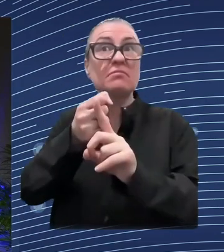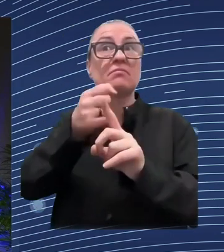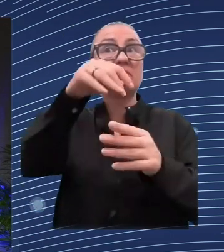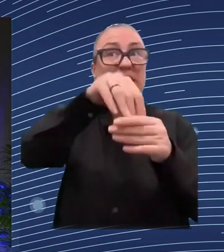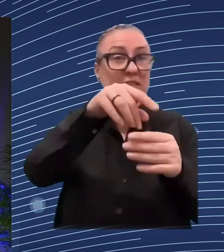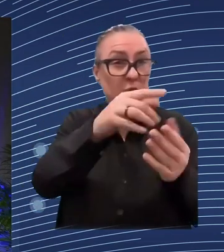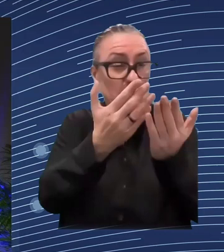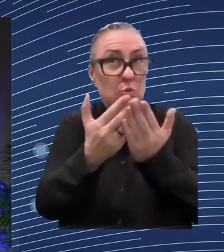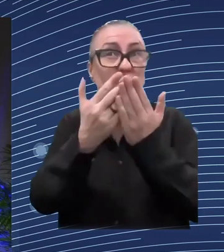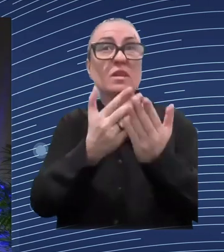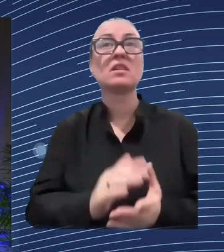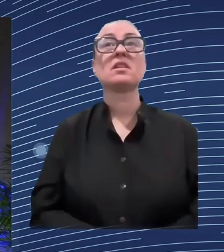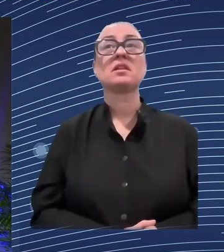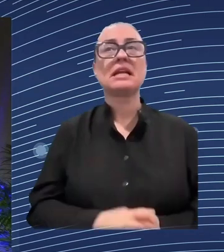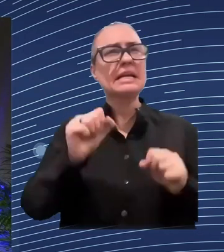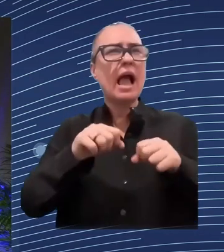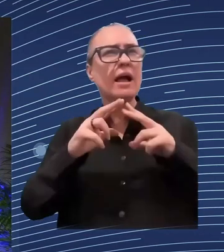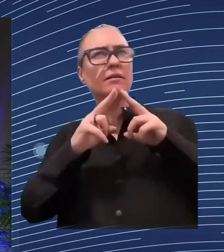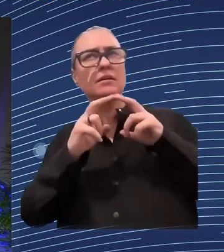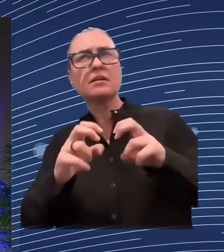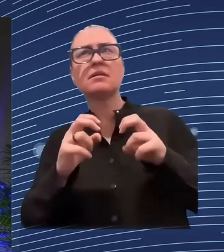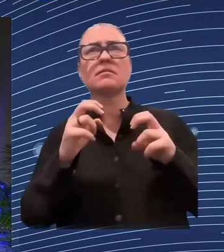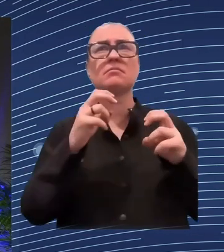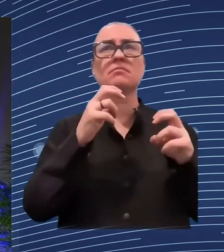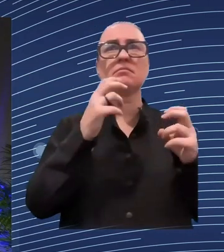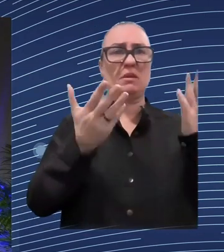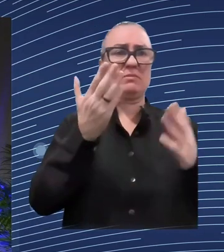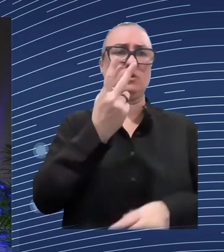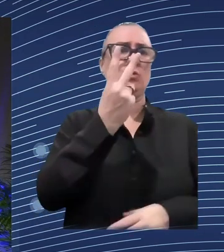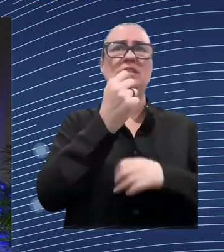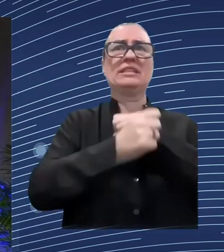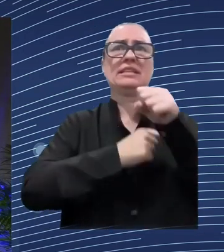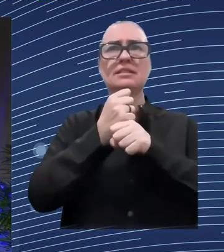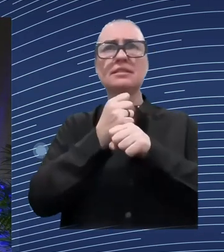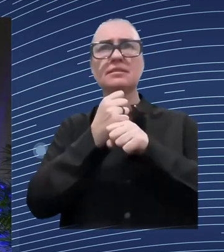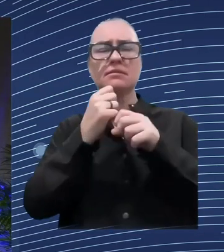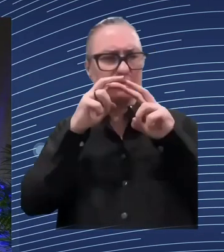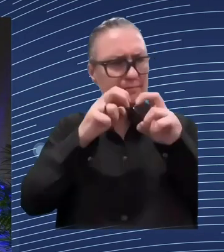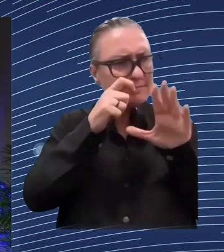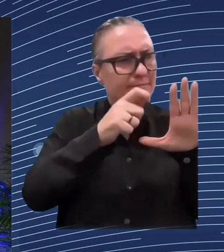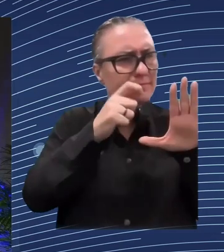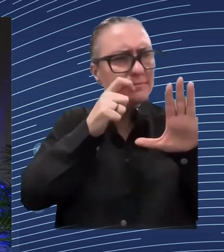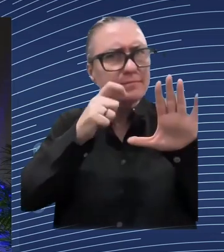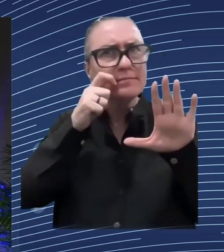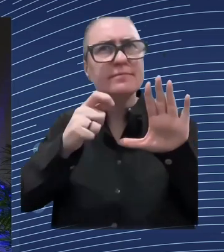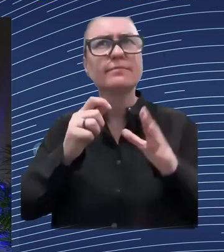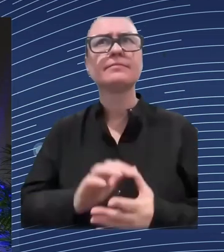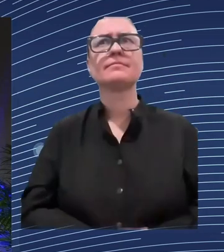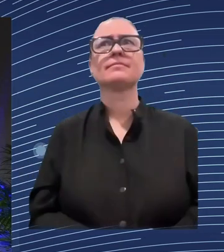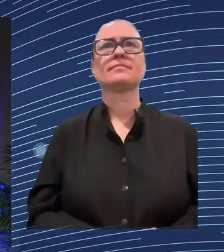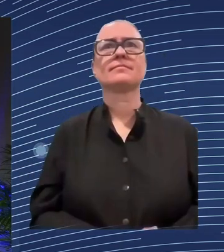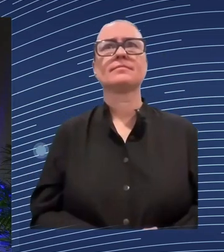many things in that black box, which is 10 years. So, identifying the impact there is, for me,